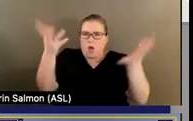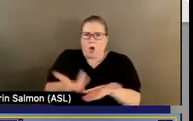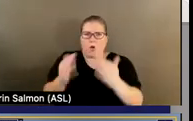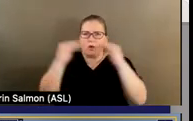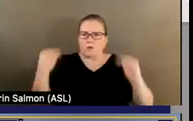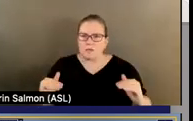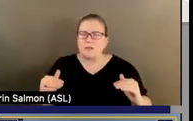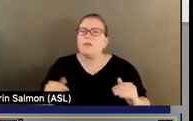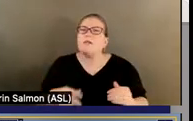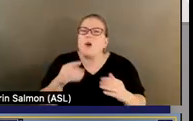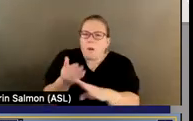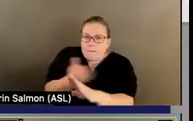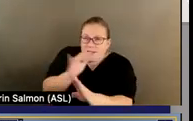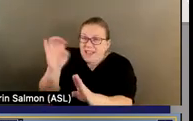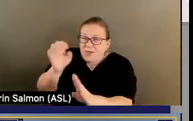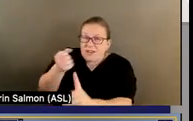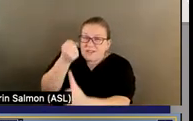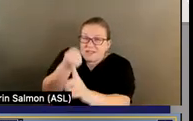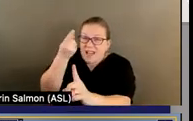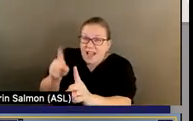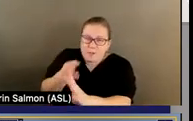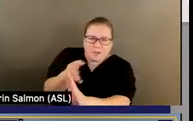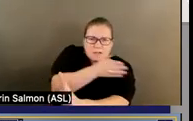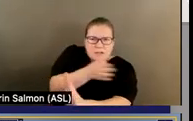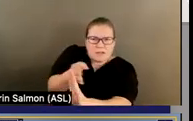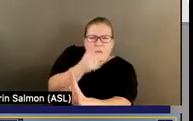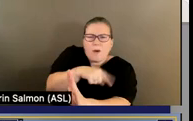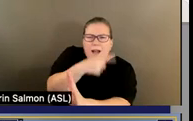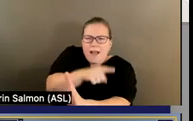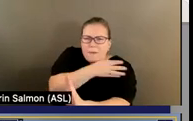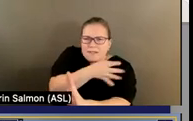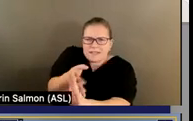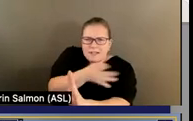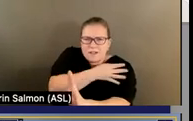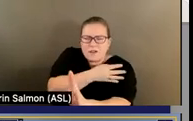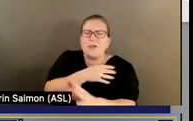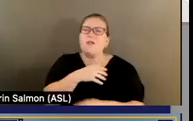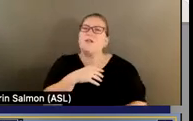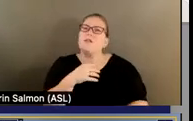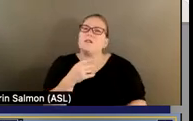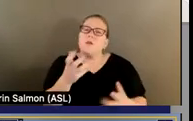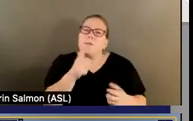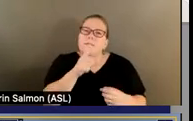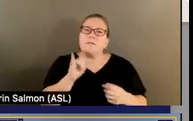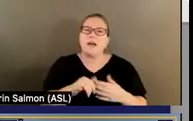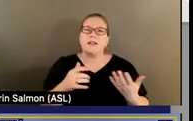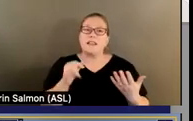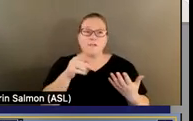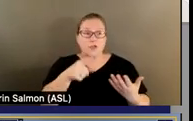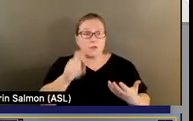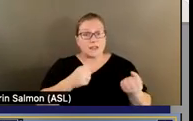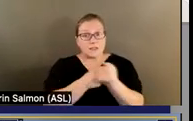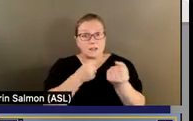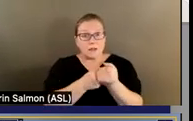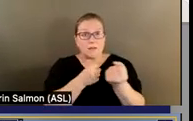people to only feel that the way to seek help and support for behavioral health issues or challenges is